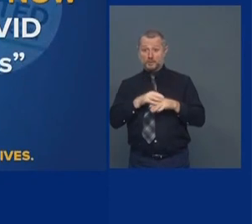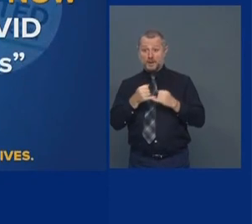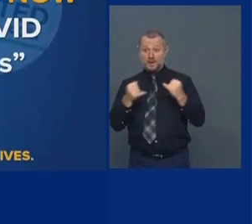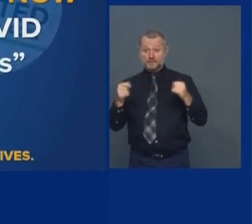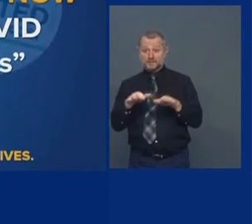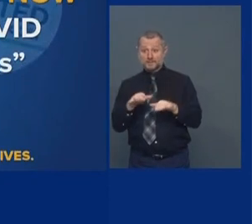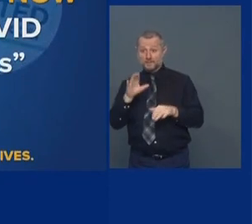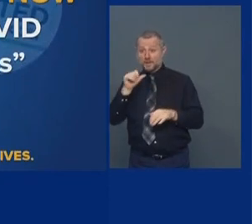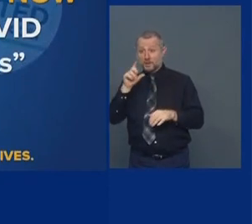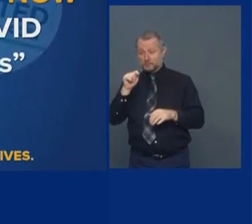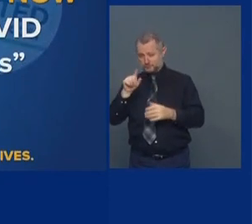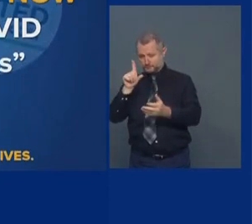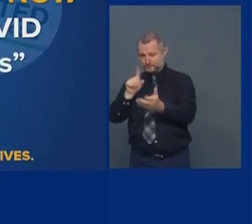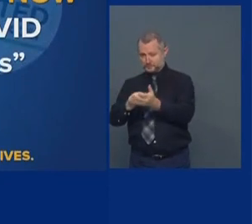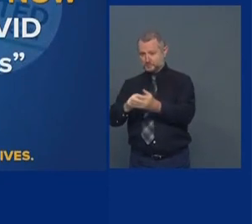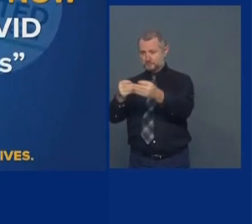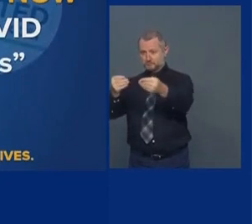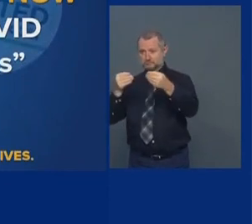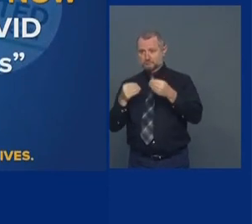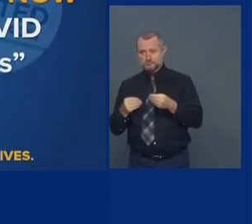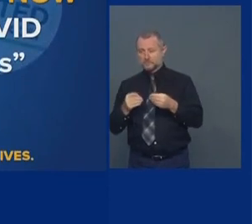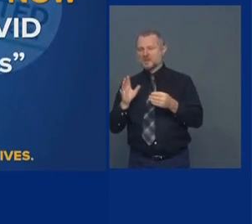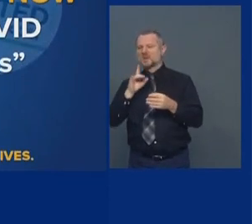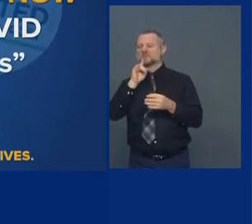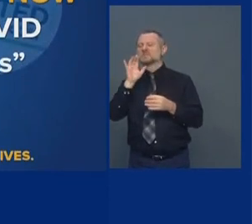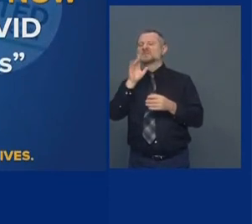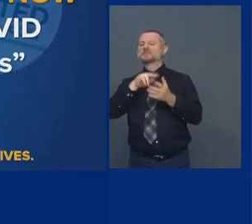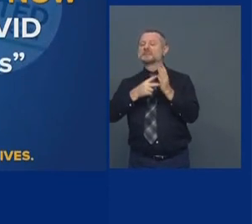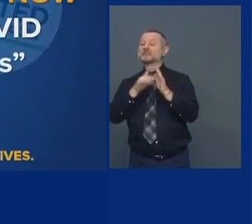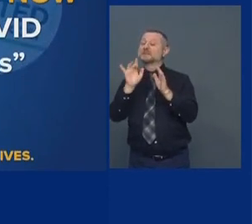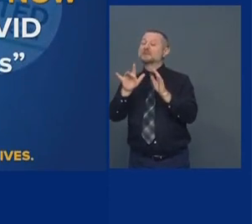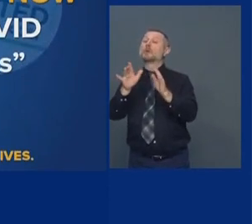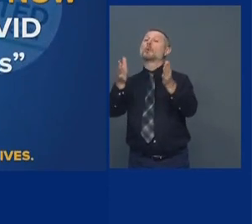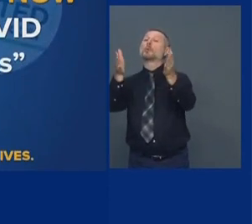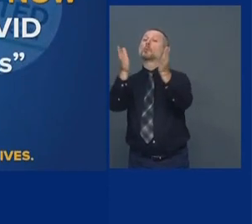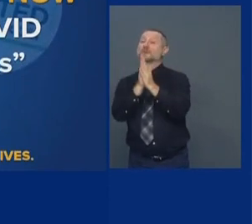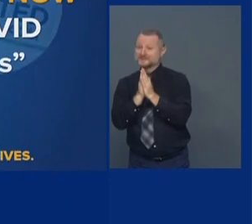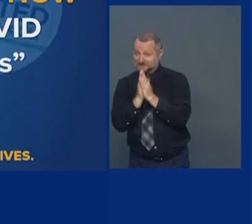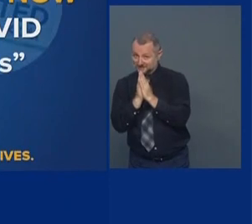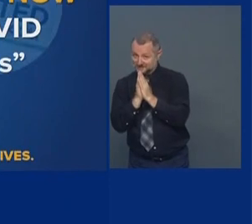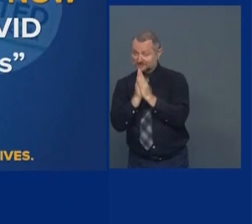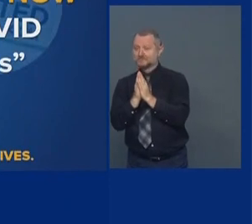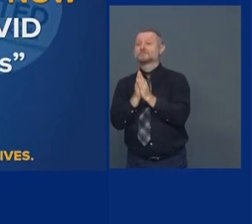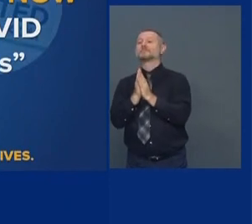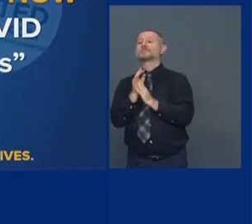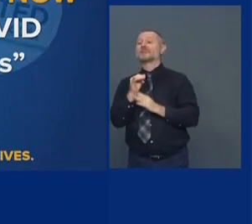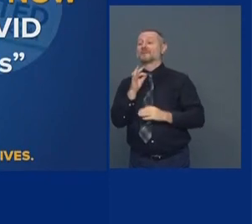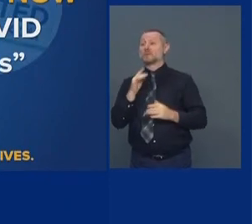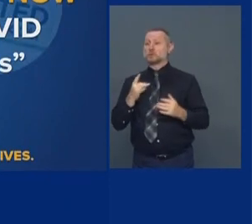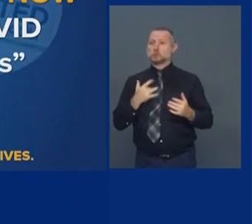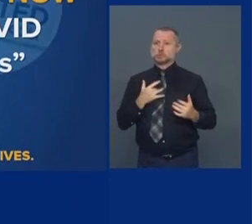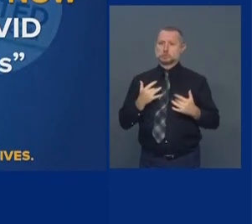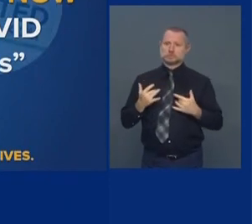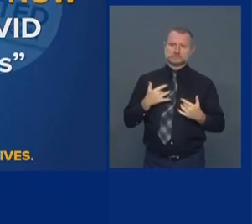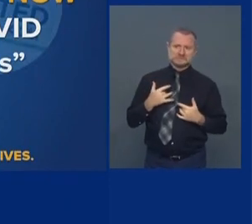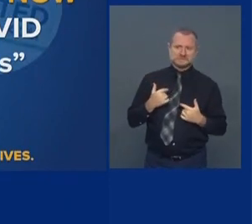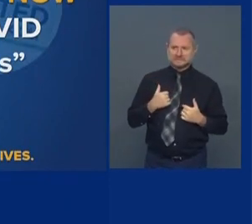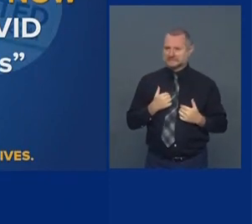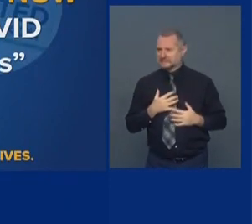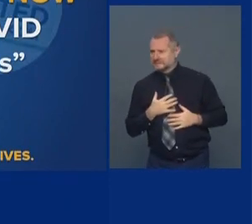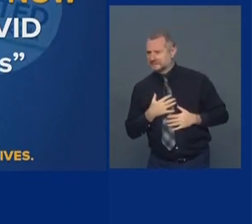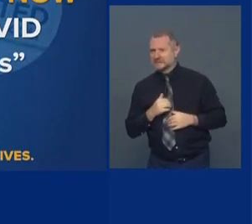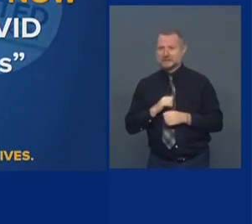the request for the ballot. If you have concerns about COVID, you can call it a temporary